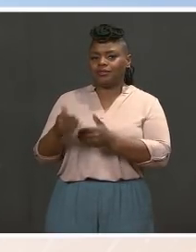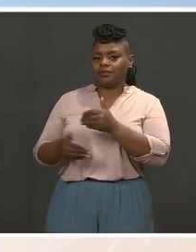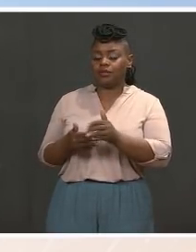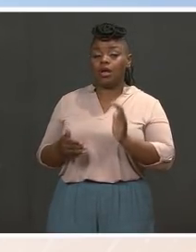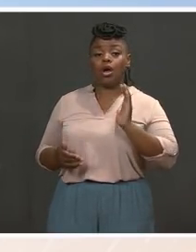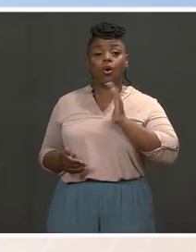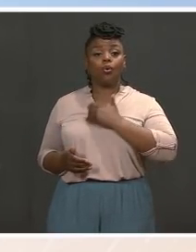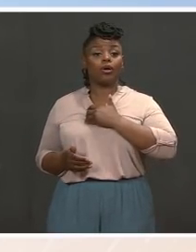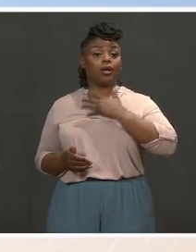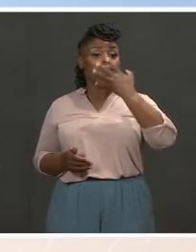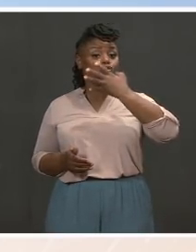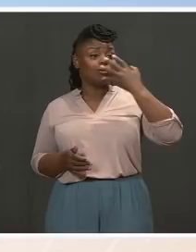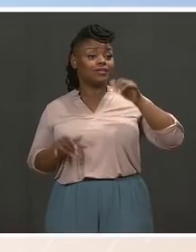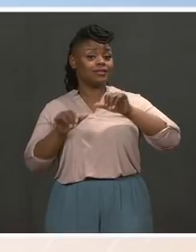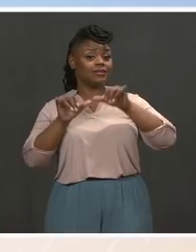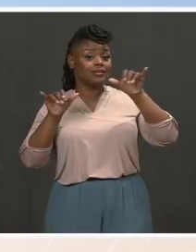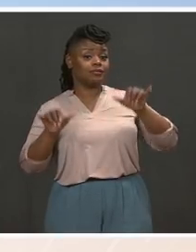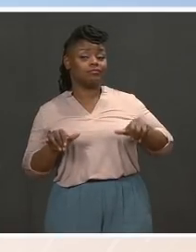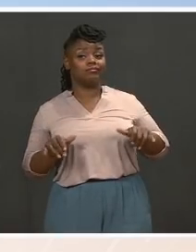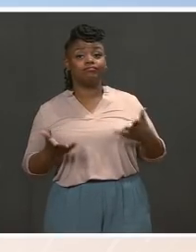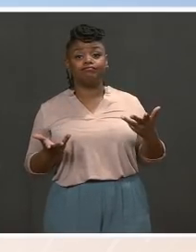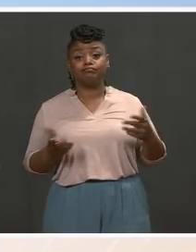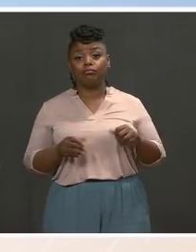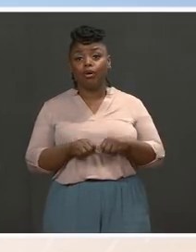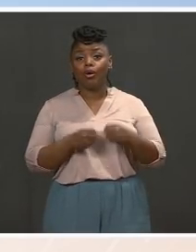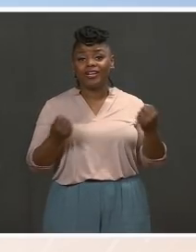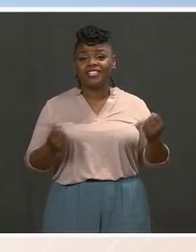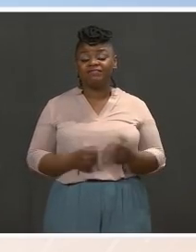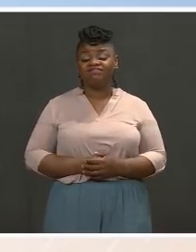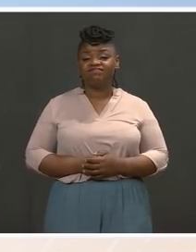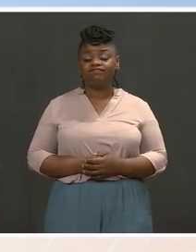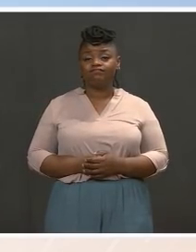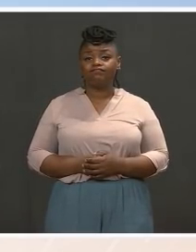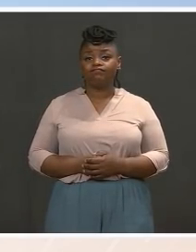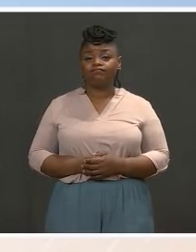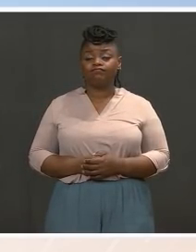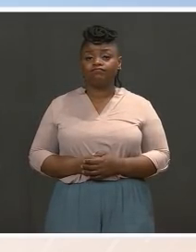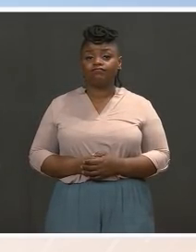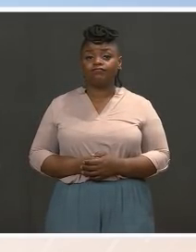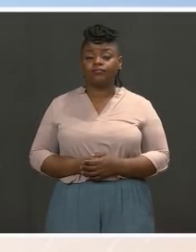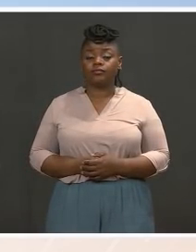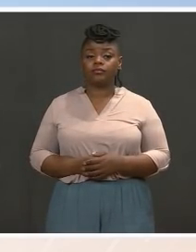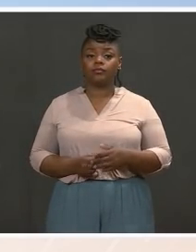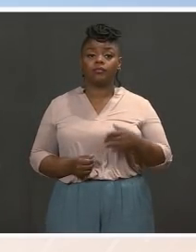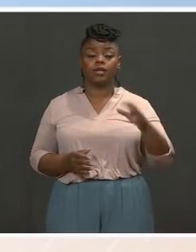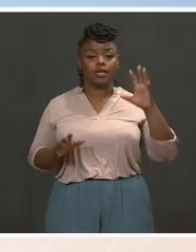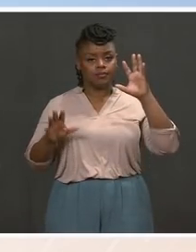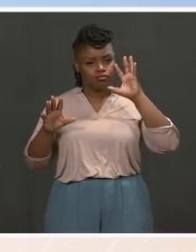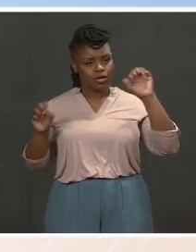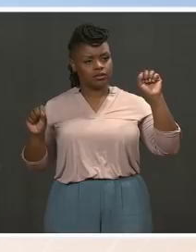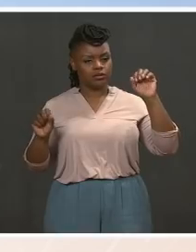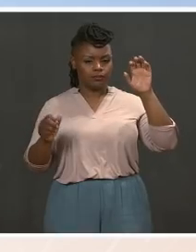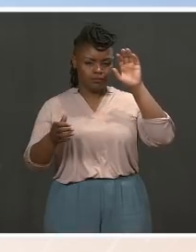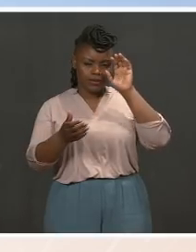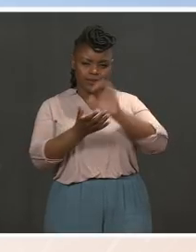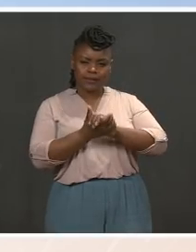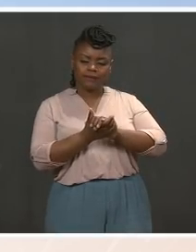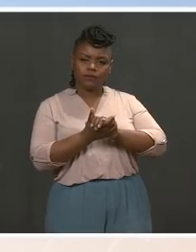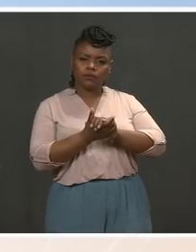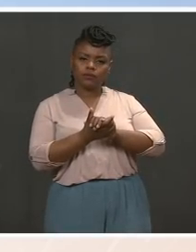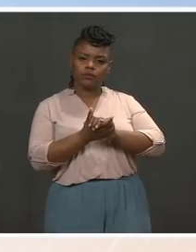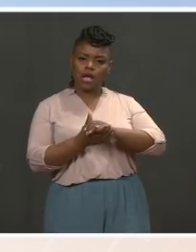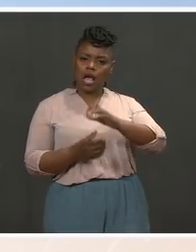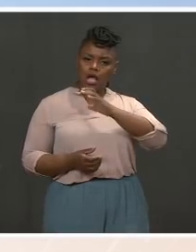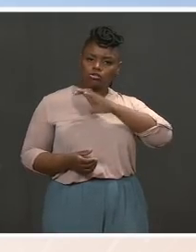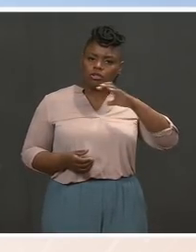many levels and — of — of the system, and that he is eager to — for Congress to move forward with action there. Okay, two in the back.